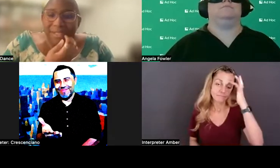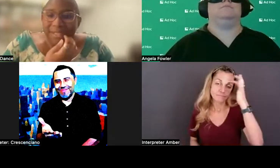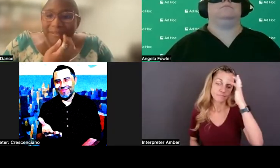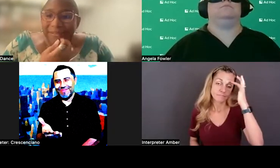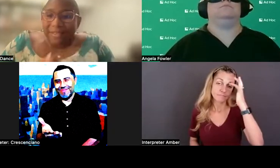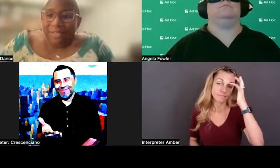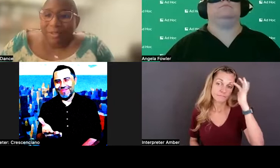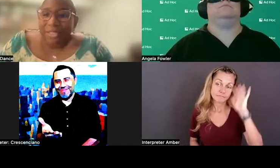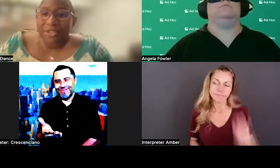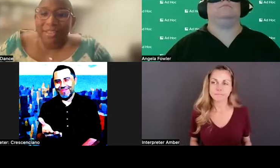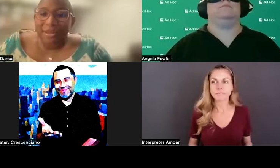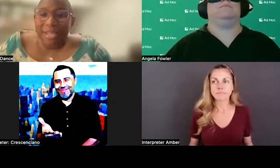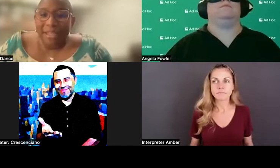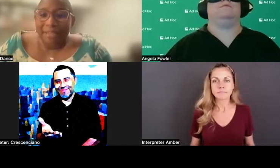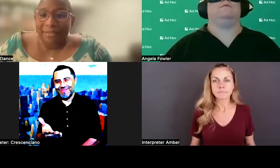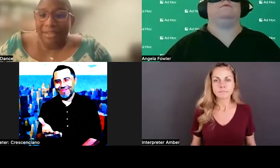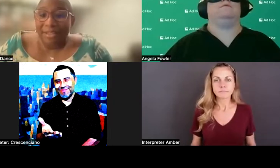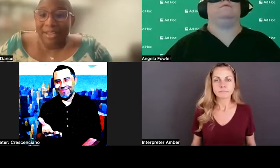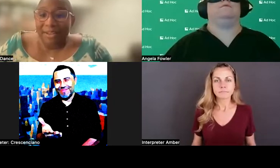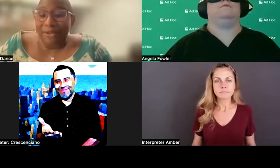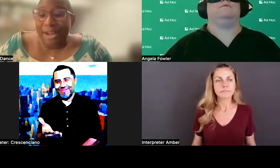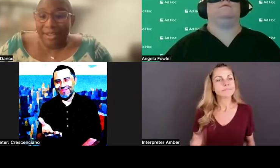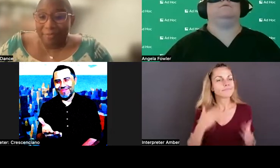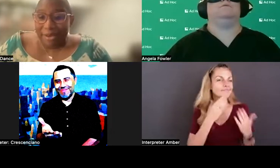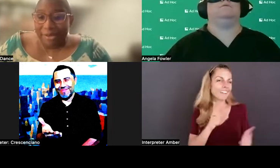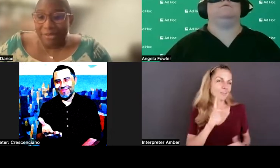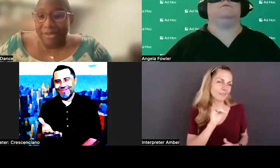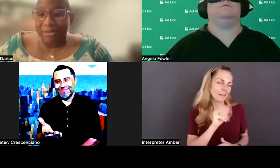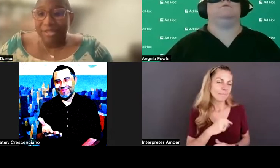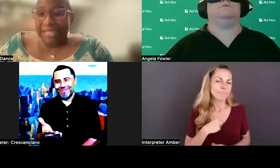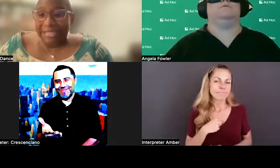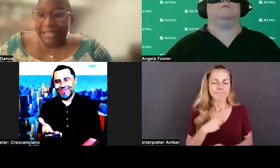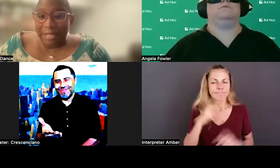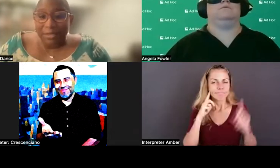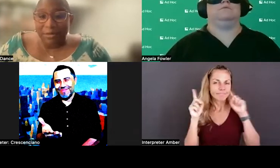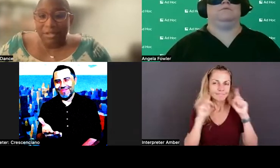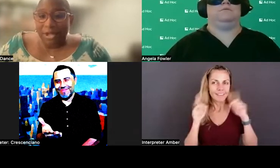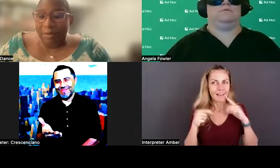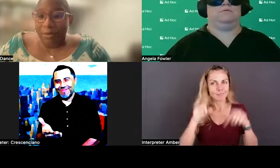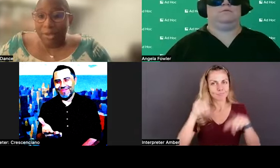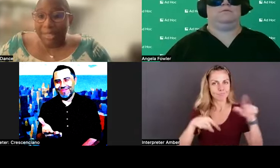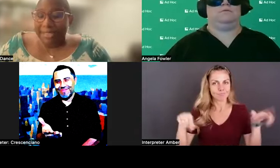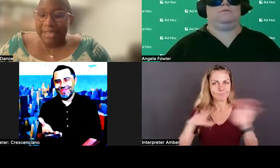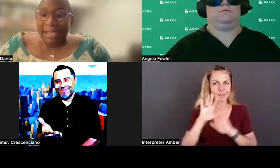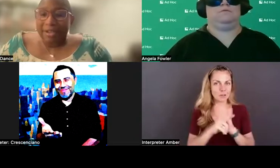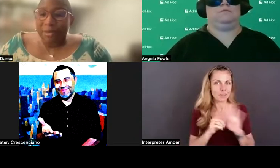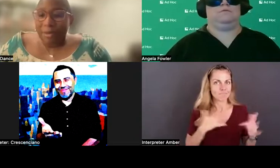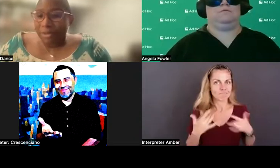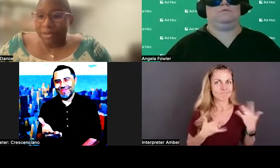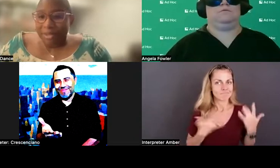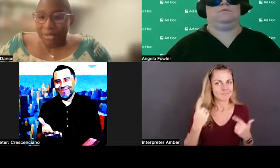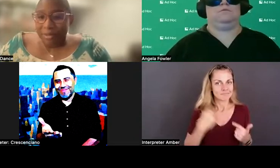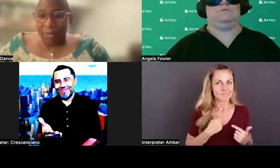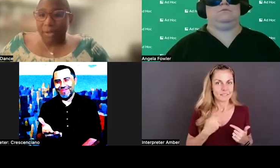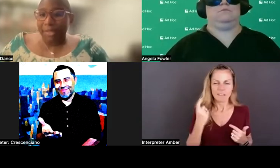Thanks, Ryan. So I'm hearing that we have a variety of backgrounds. So that really excites me because we're going to talk about workplace and I don't want